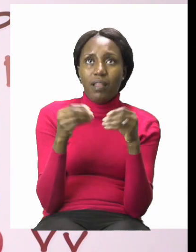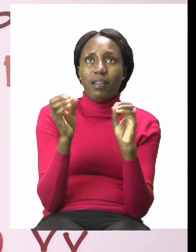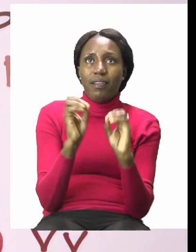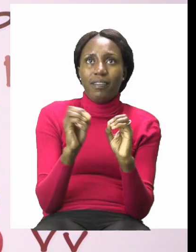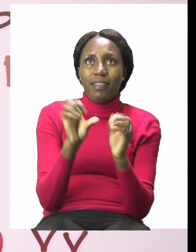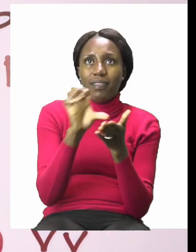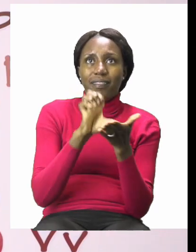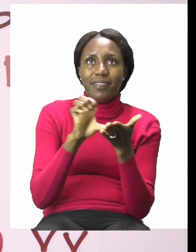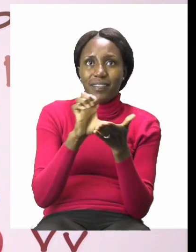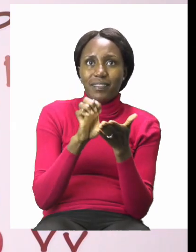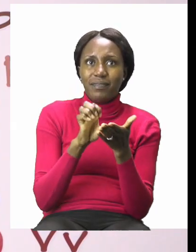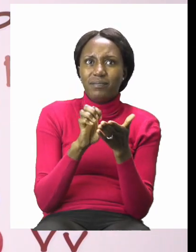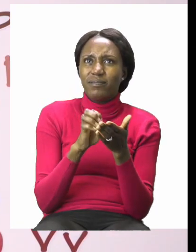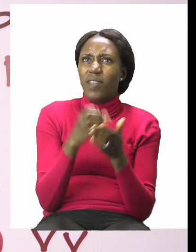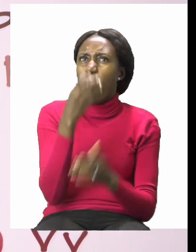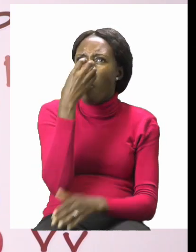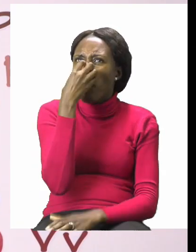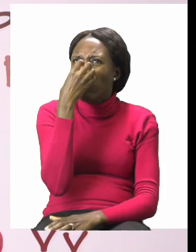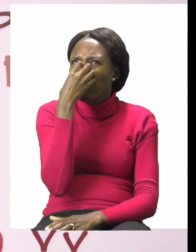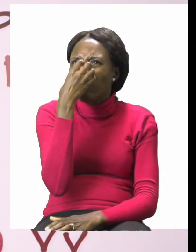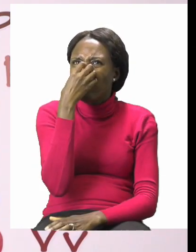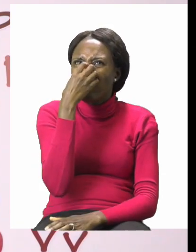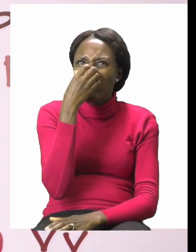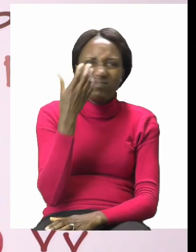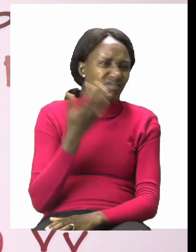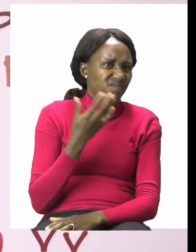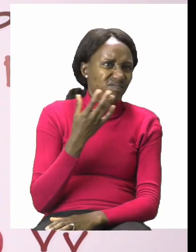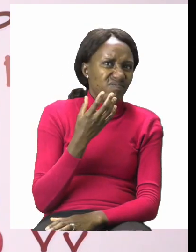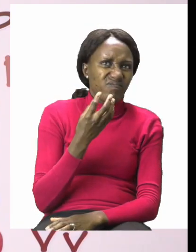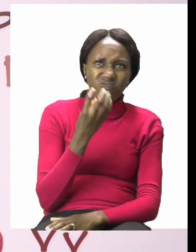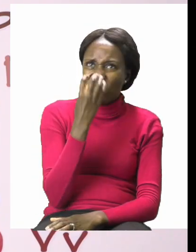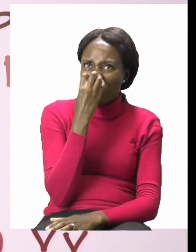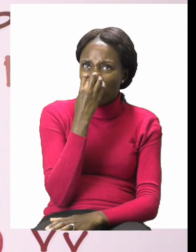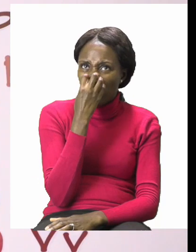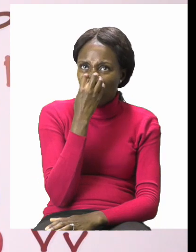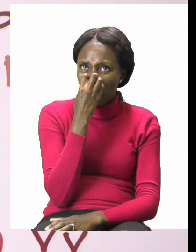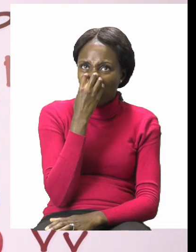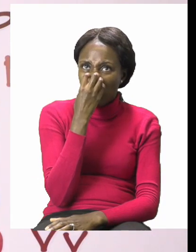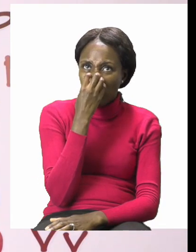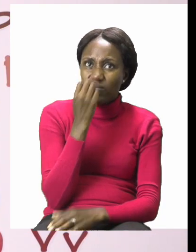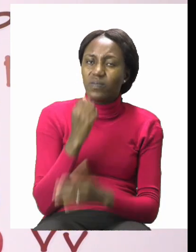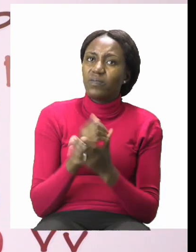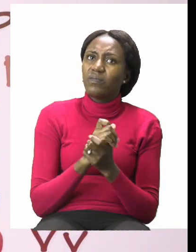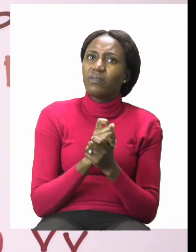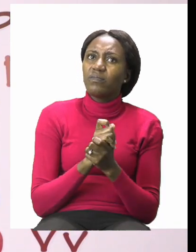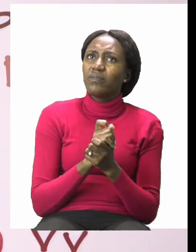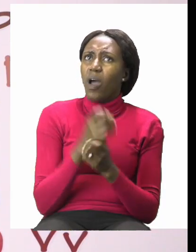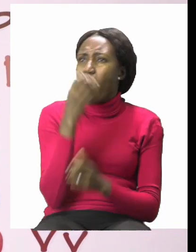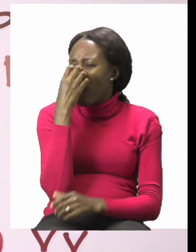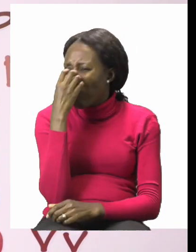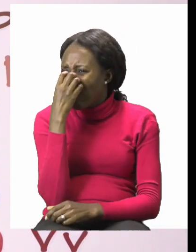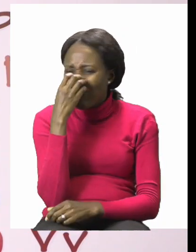Zoshi was supposed to come and see me. I'm not sure if he's around. Have you seen him? Zoshi.